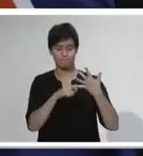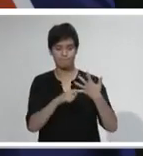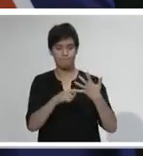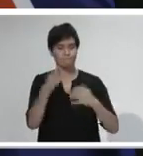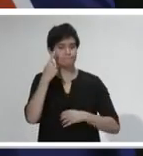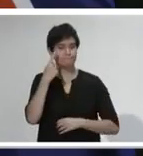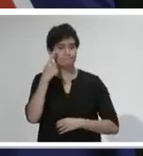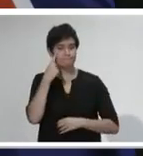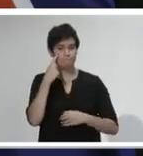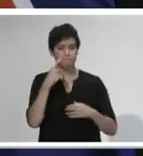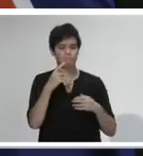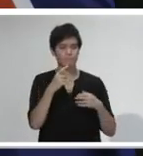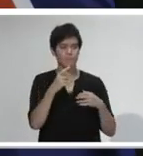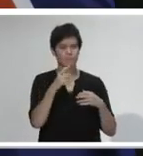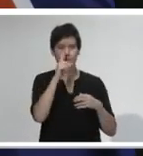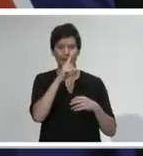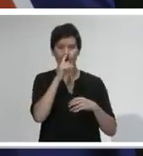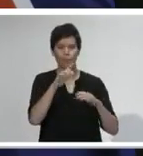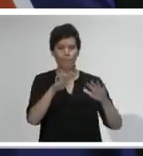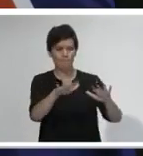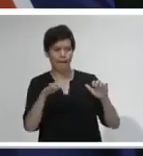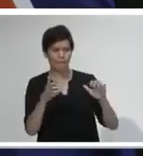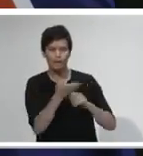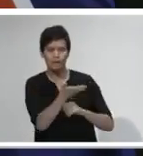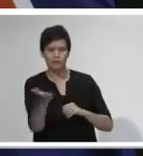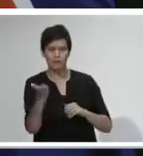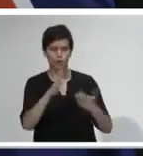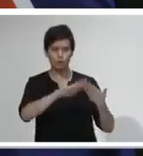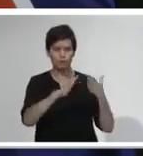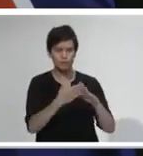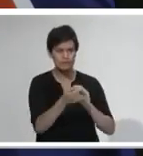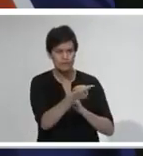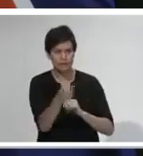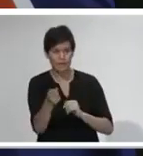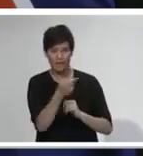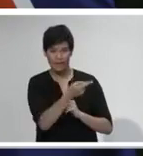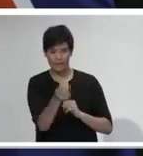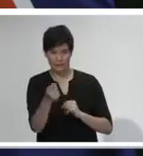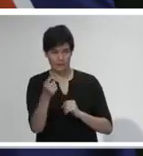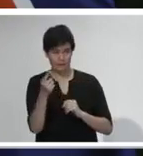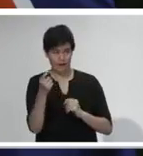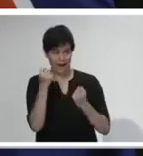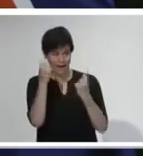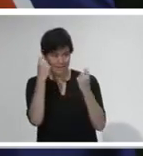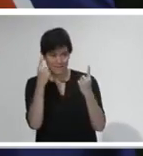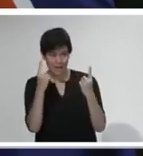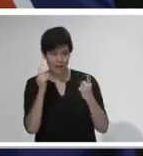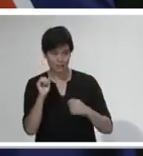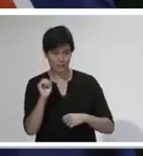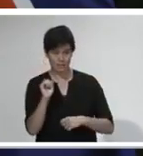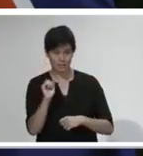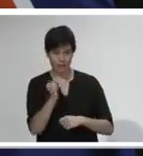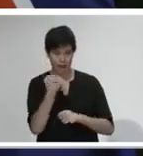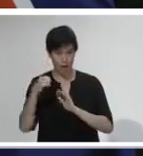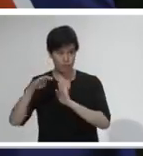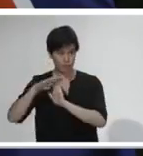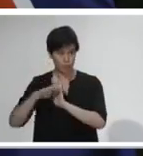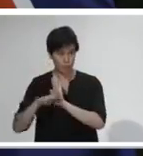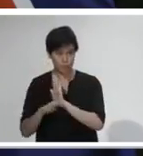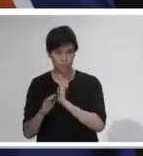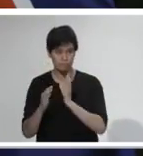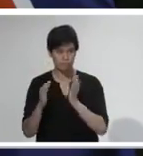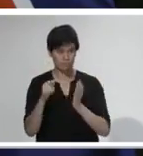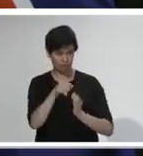public attitudes towards the measures, and the extent to which people and businesses understand, accept and are overall